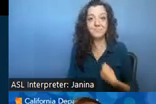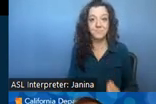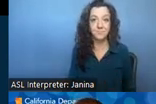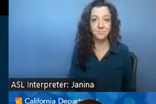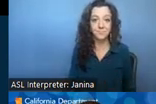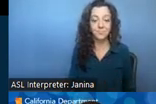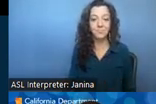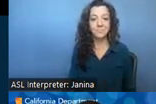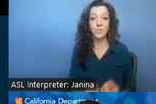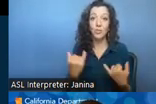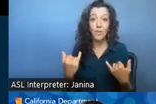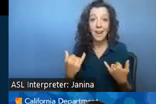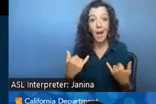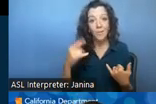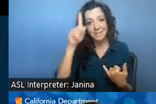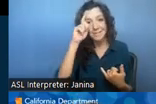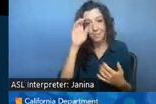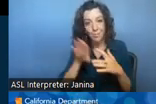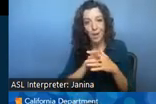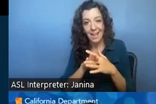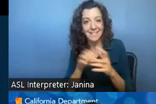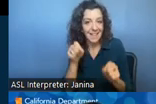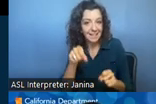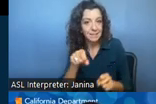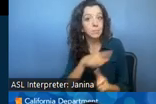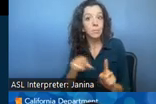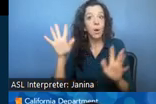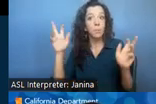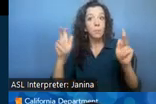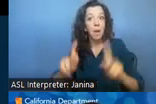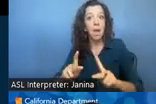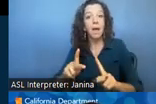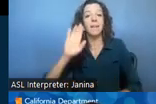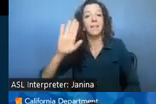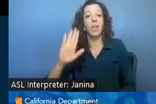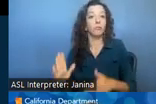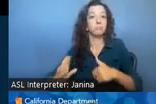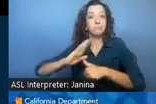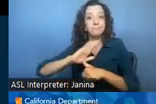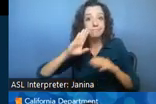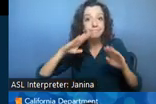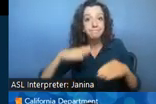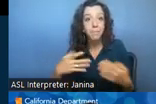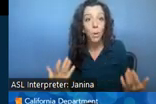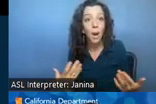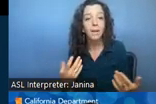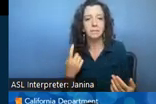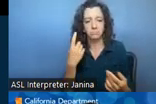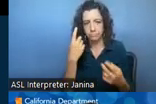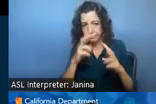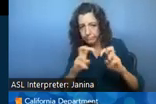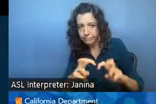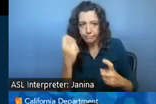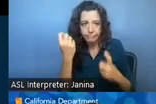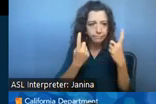on summer break right now when they return one of their primary focuses is going to be consideration of